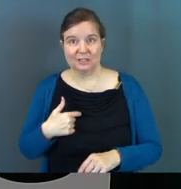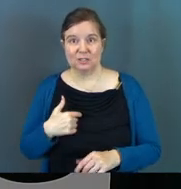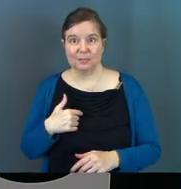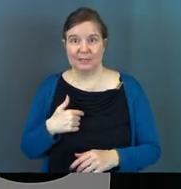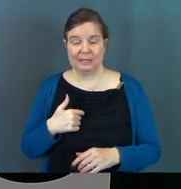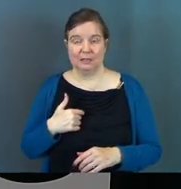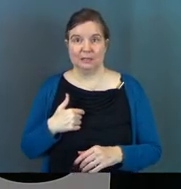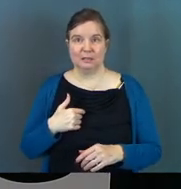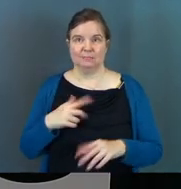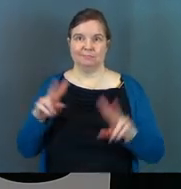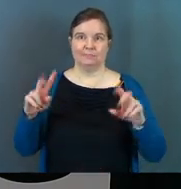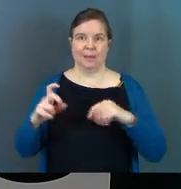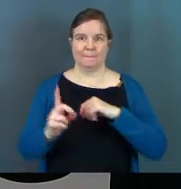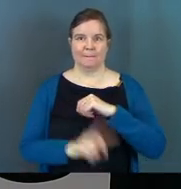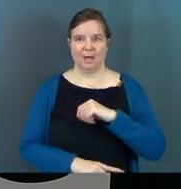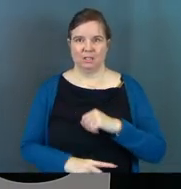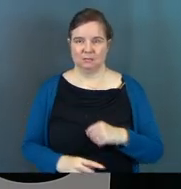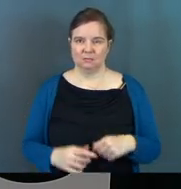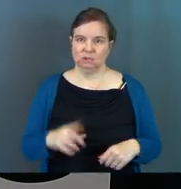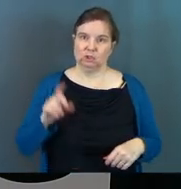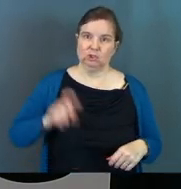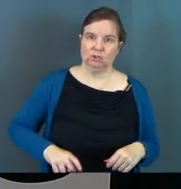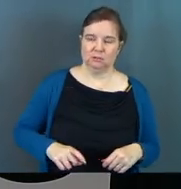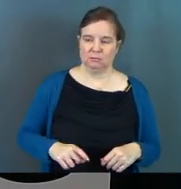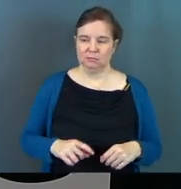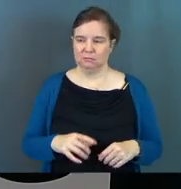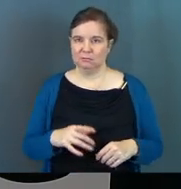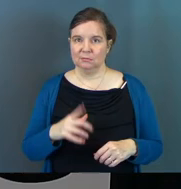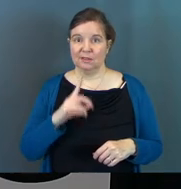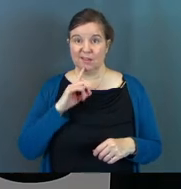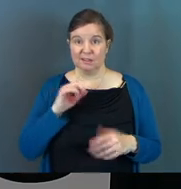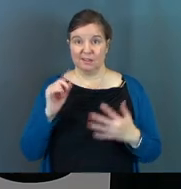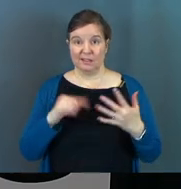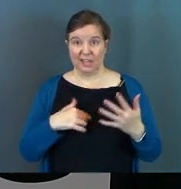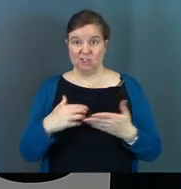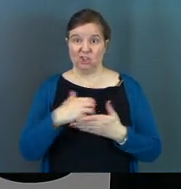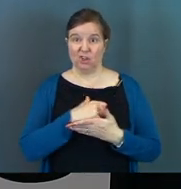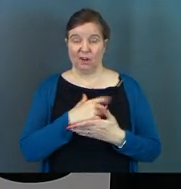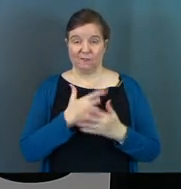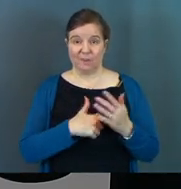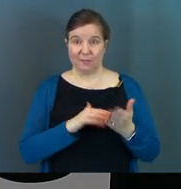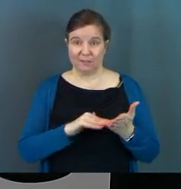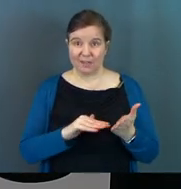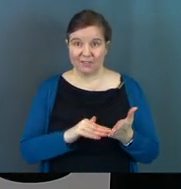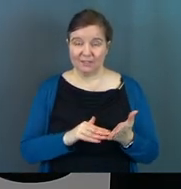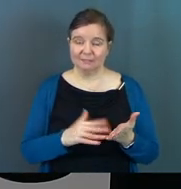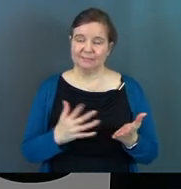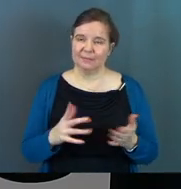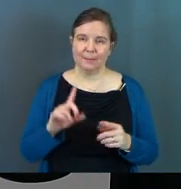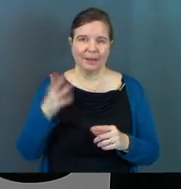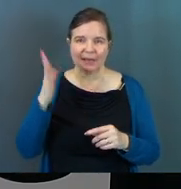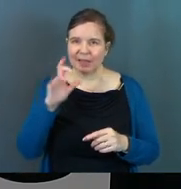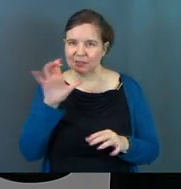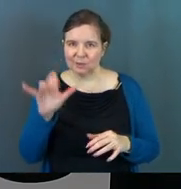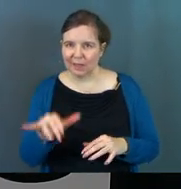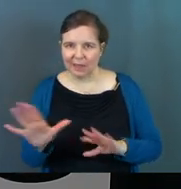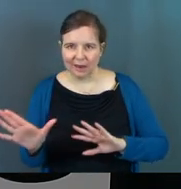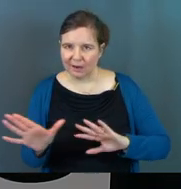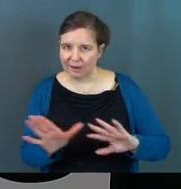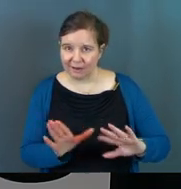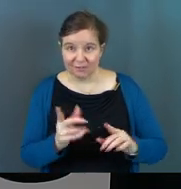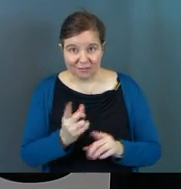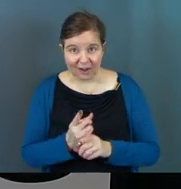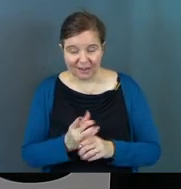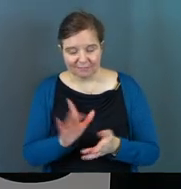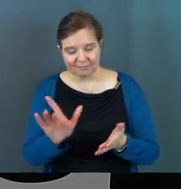to be in the penalty box. Anyone knows how much fine print they actually deserve from his forgiveness. But he didn't give it to any of